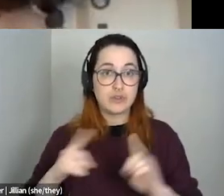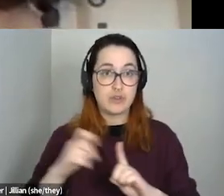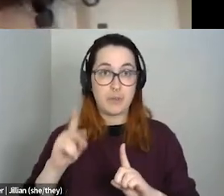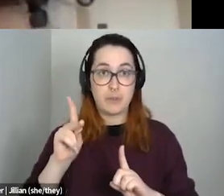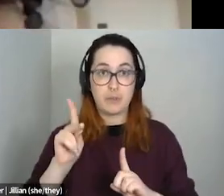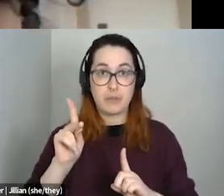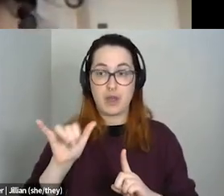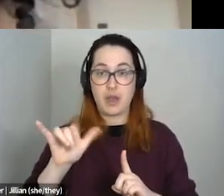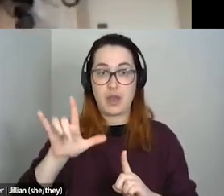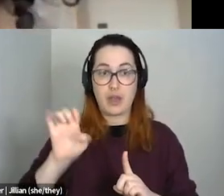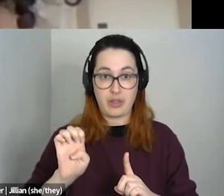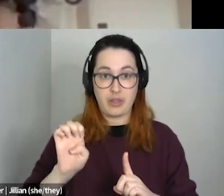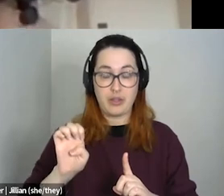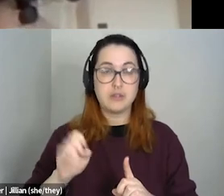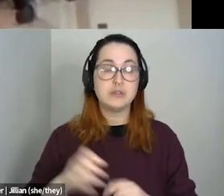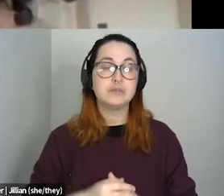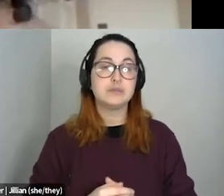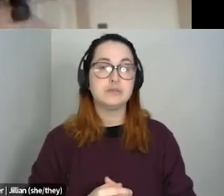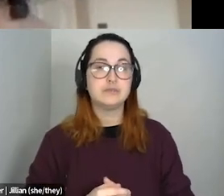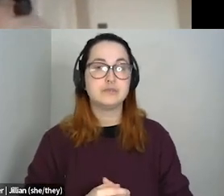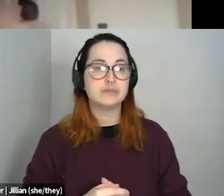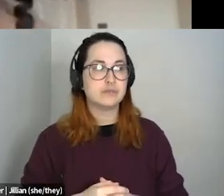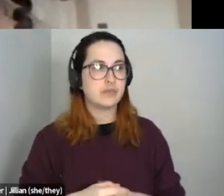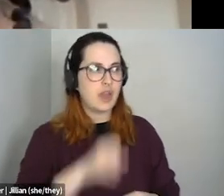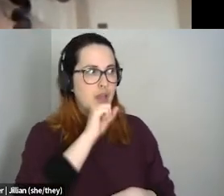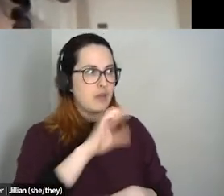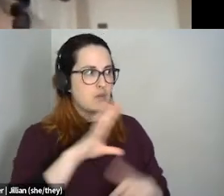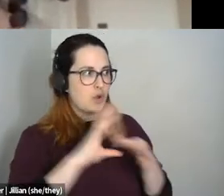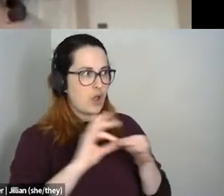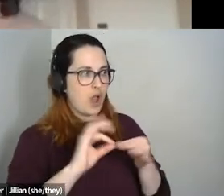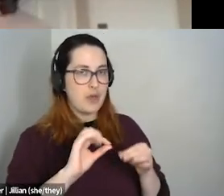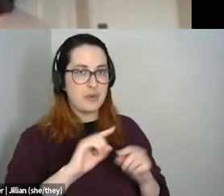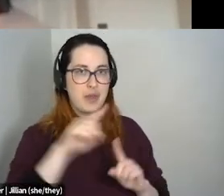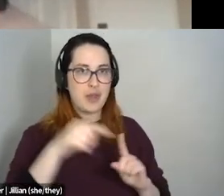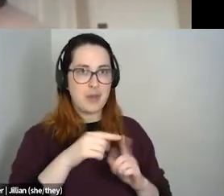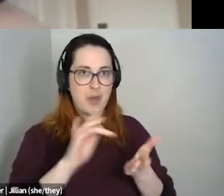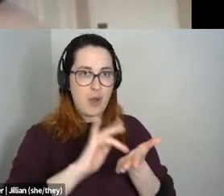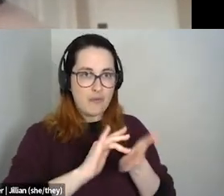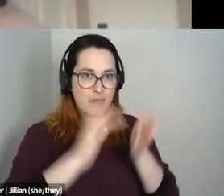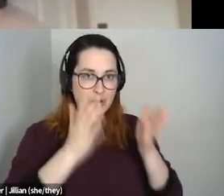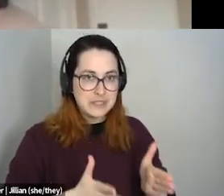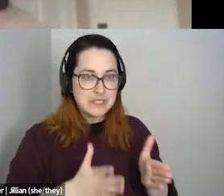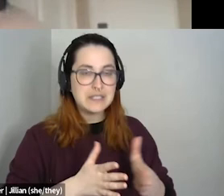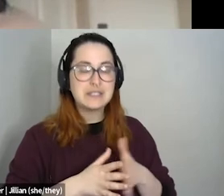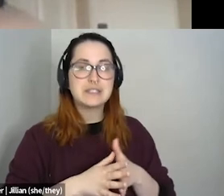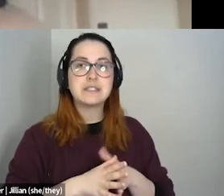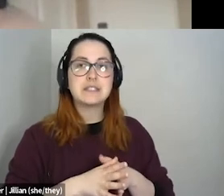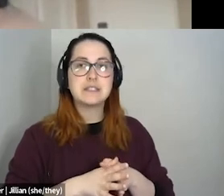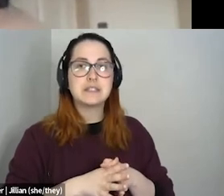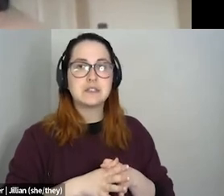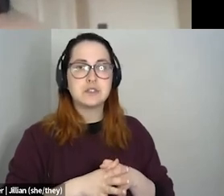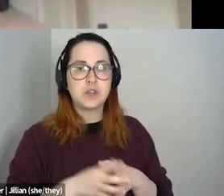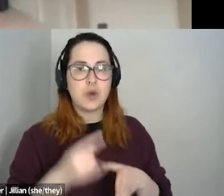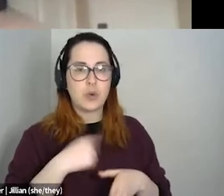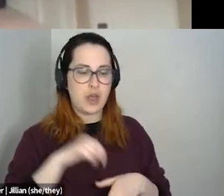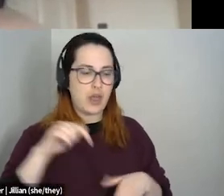um, who, says, um, I really love the comment about pharmacists. Uh, one concept we are not yet teaching